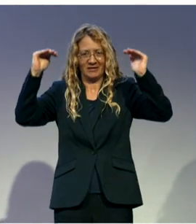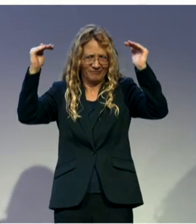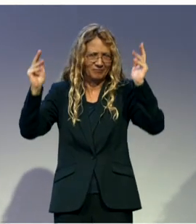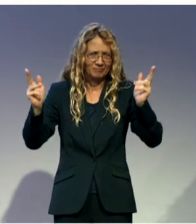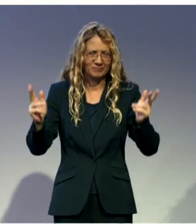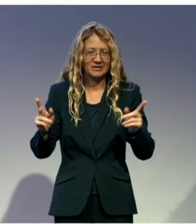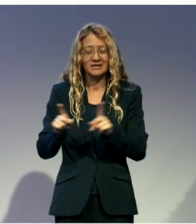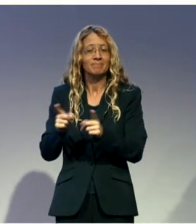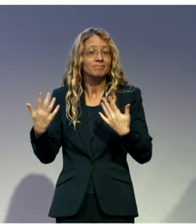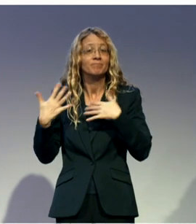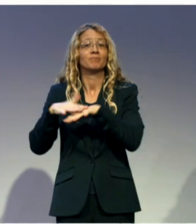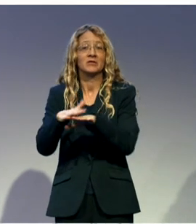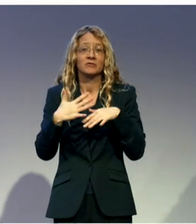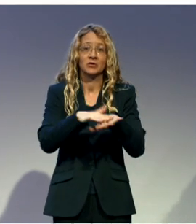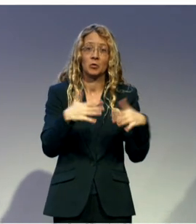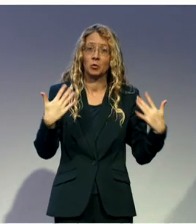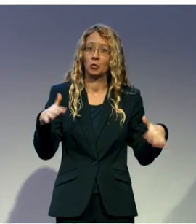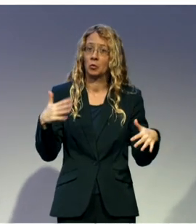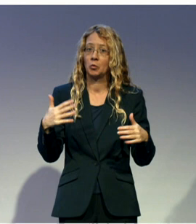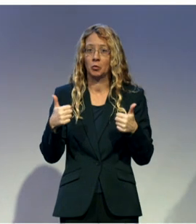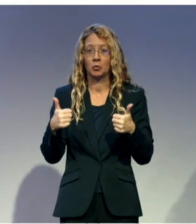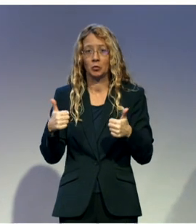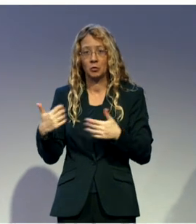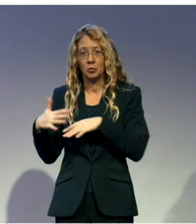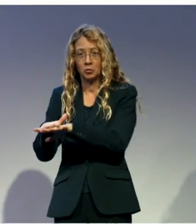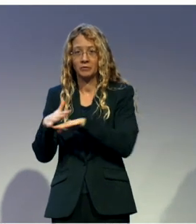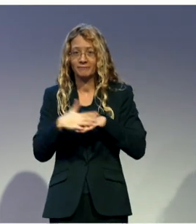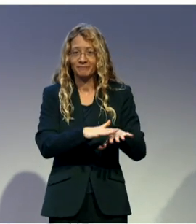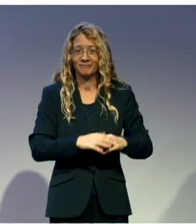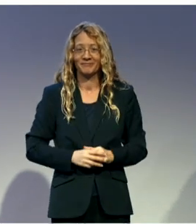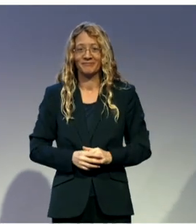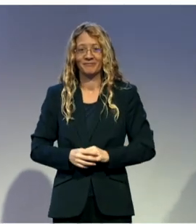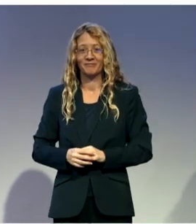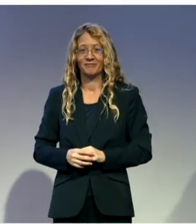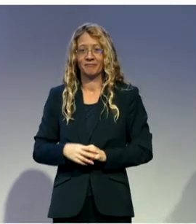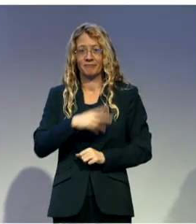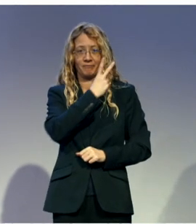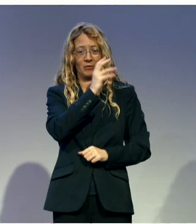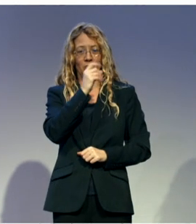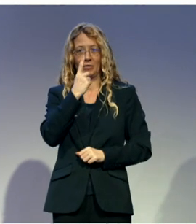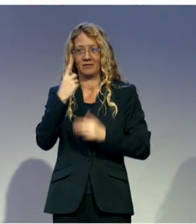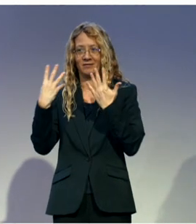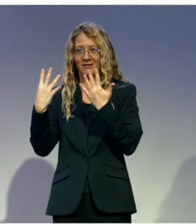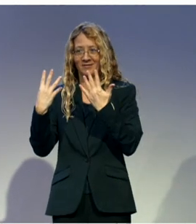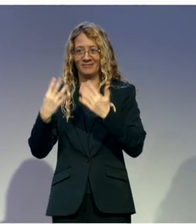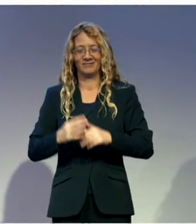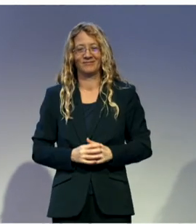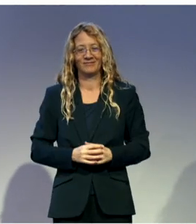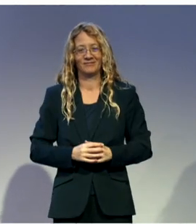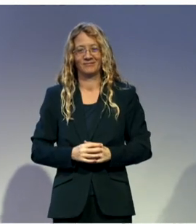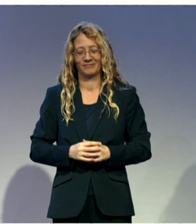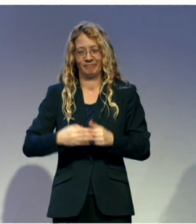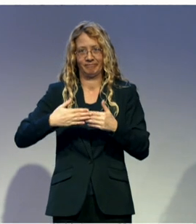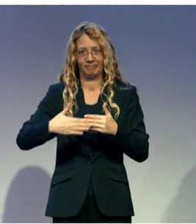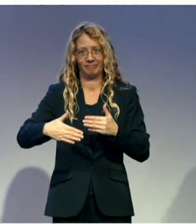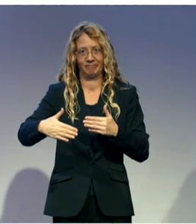Currently, the status quo, as we're getting into 29 elections, is mainly to do with, we are